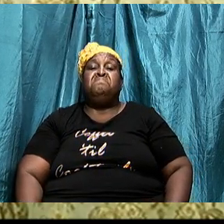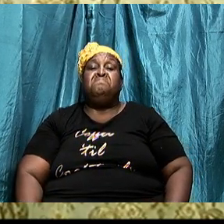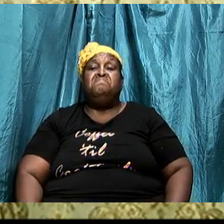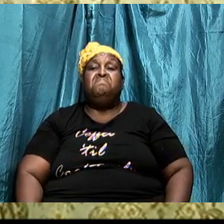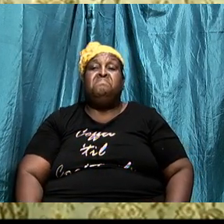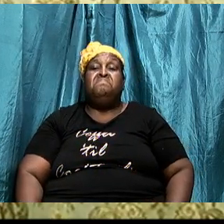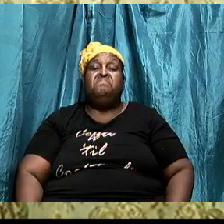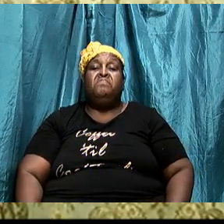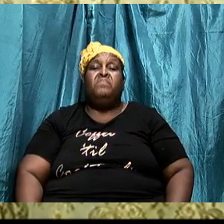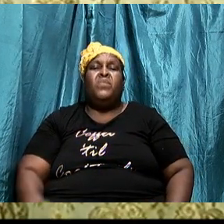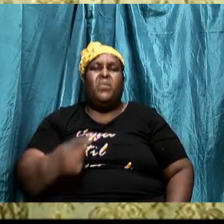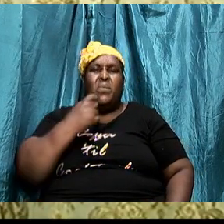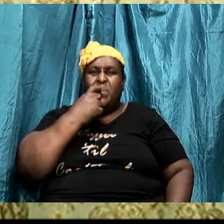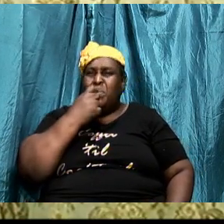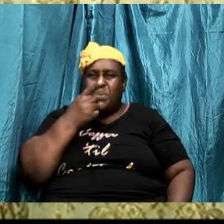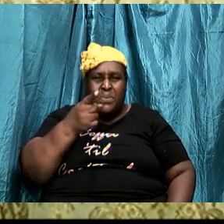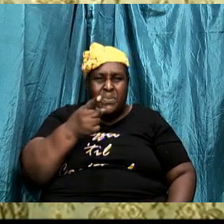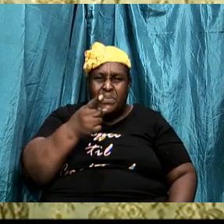who are you